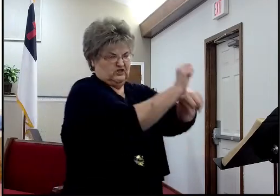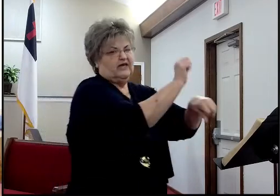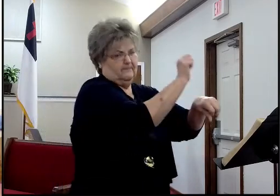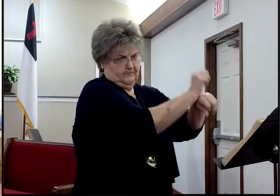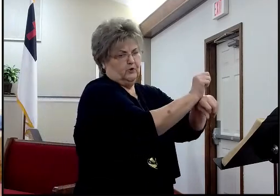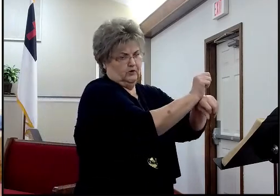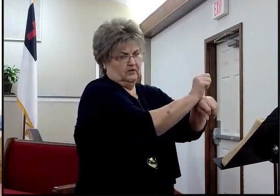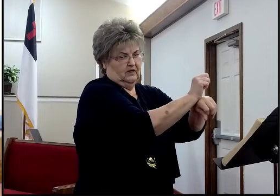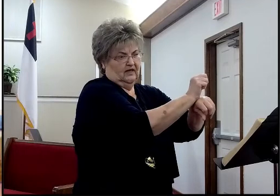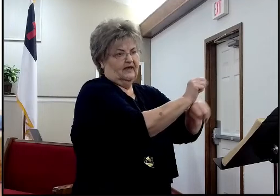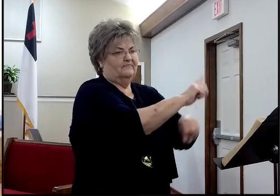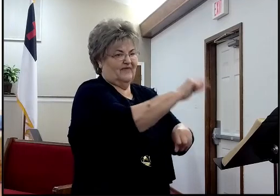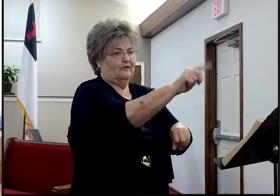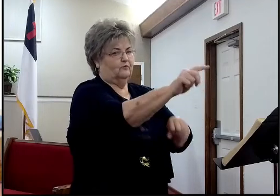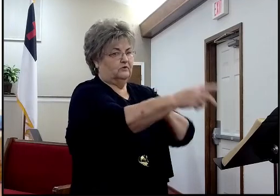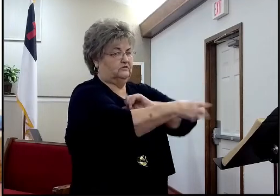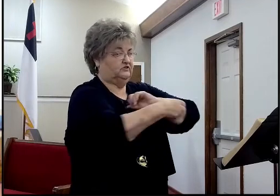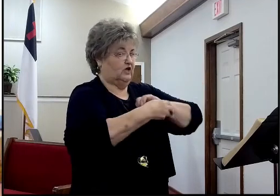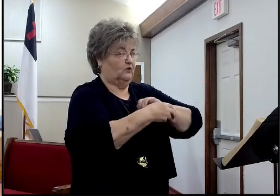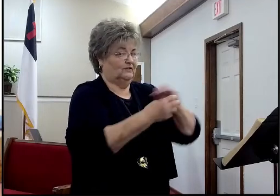Sheshbazar,